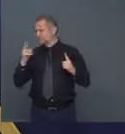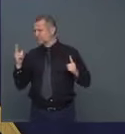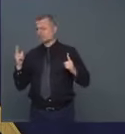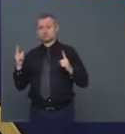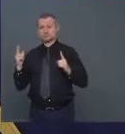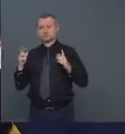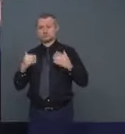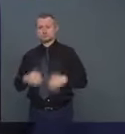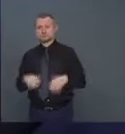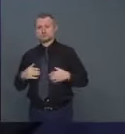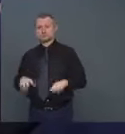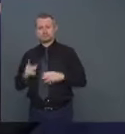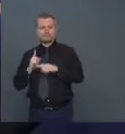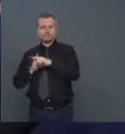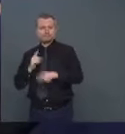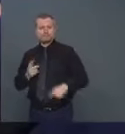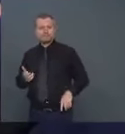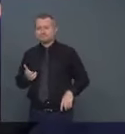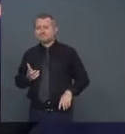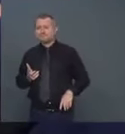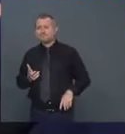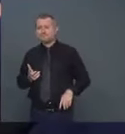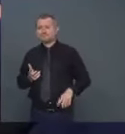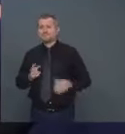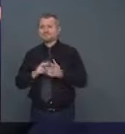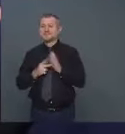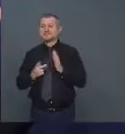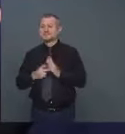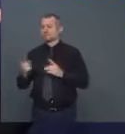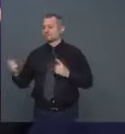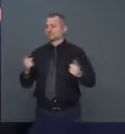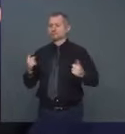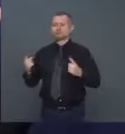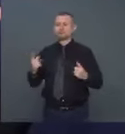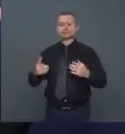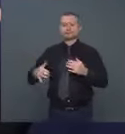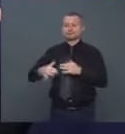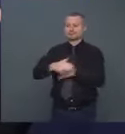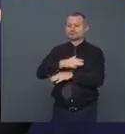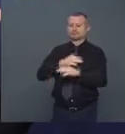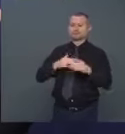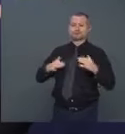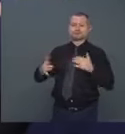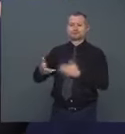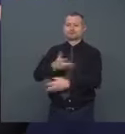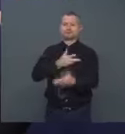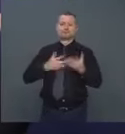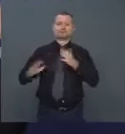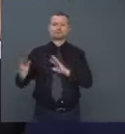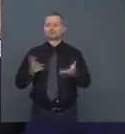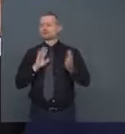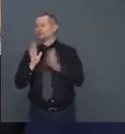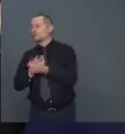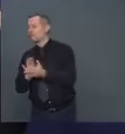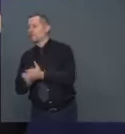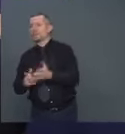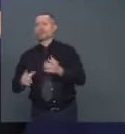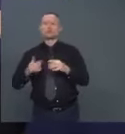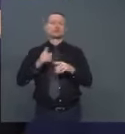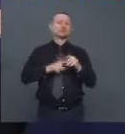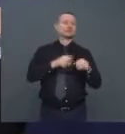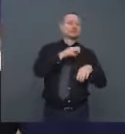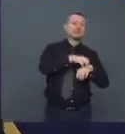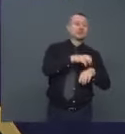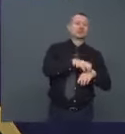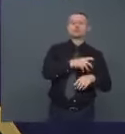All those infected people are out there meeting and talking and going to schools and going to temples and going